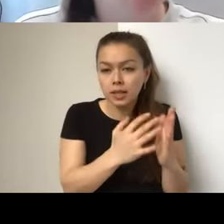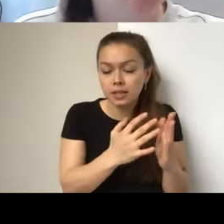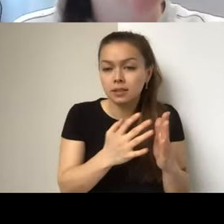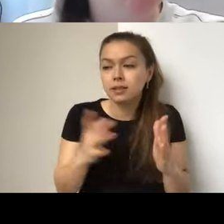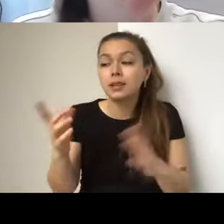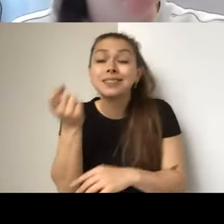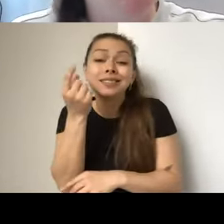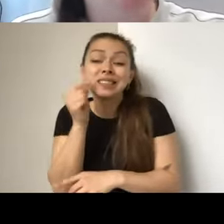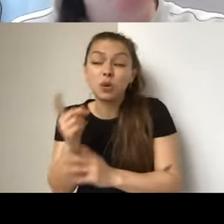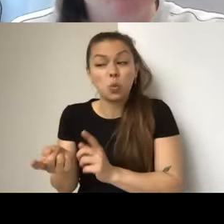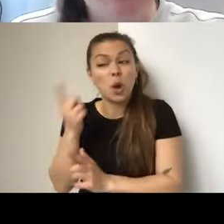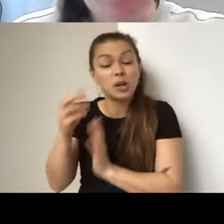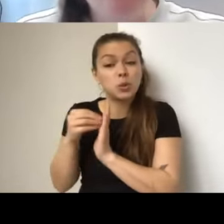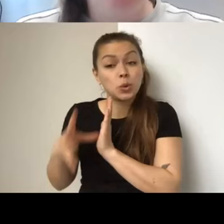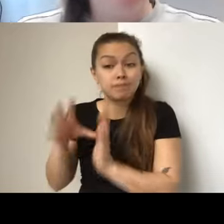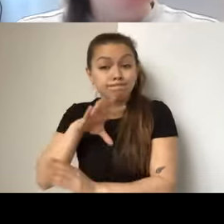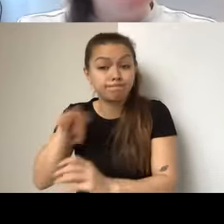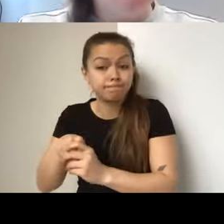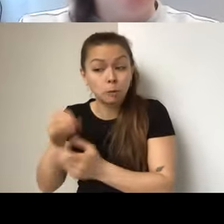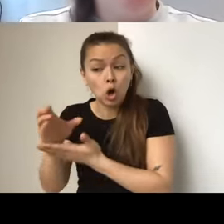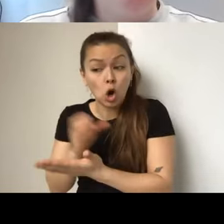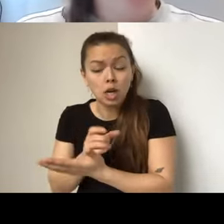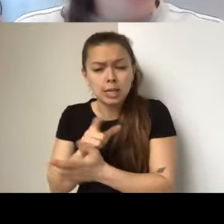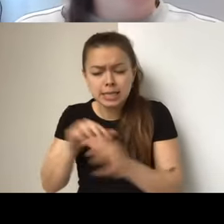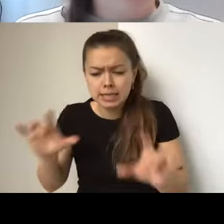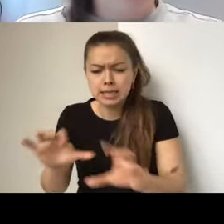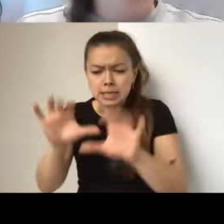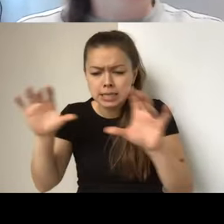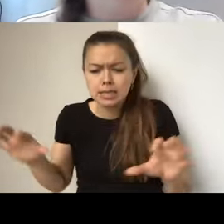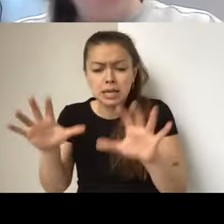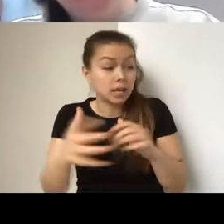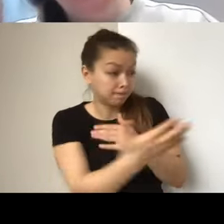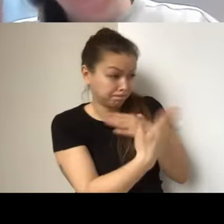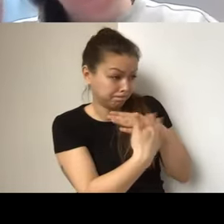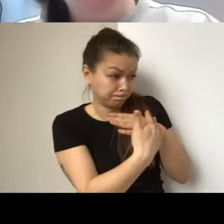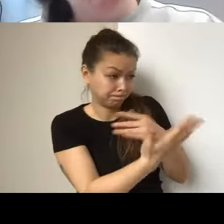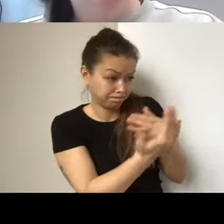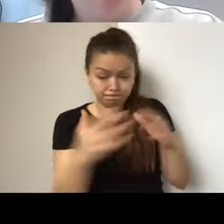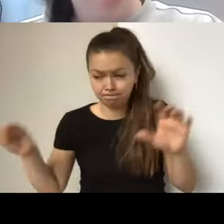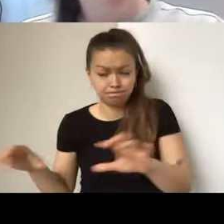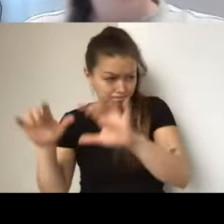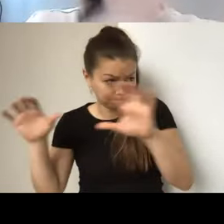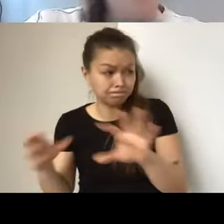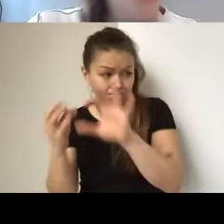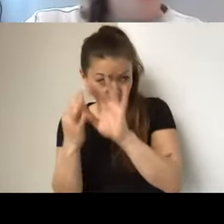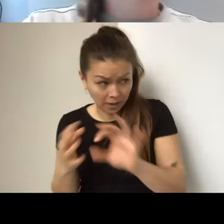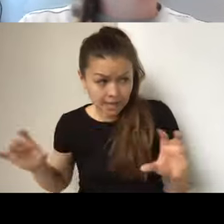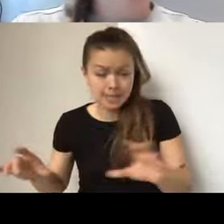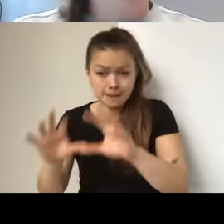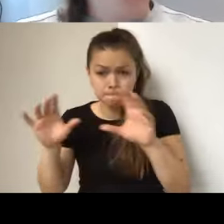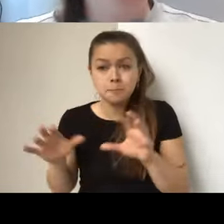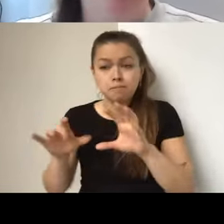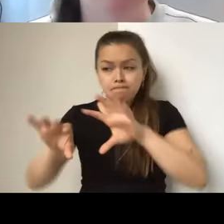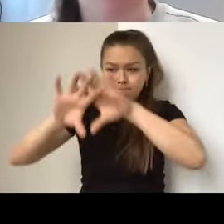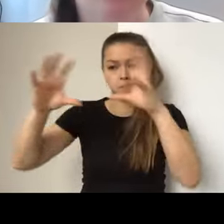contributions from their blind consultant. So they used the accessibility funding to support the